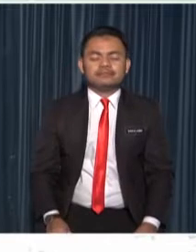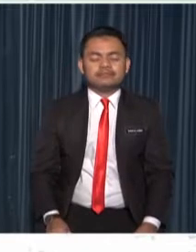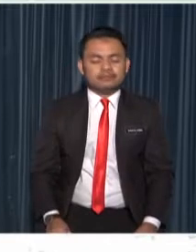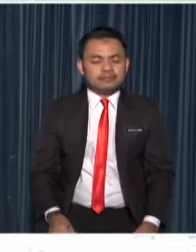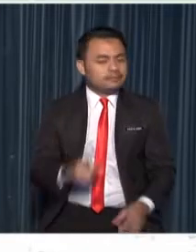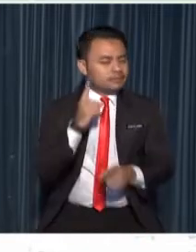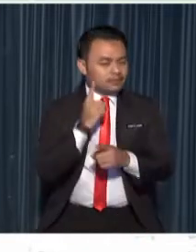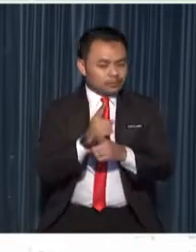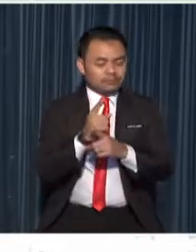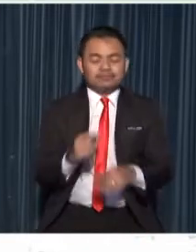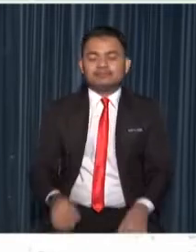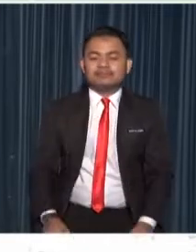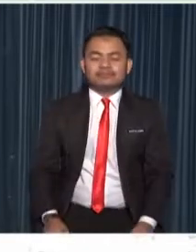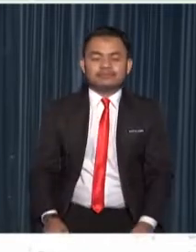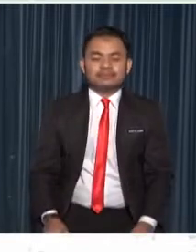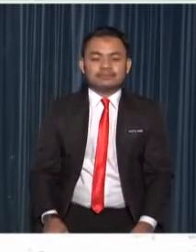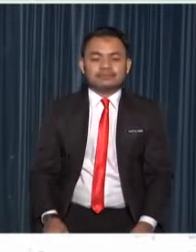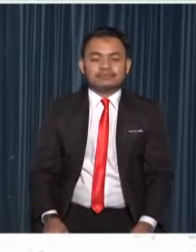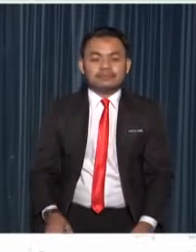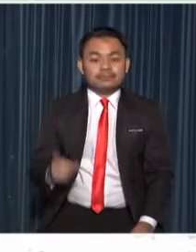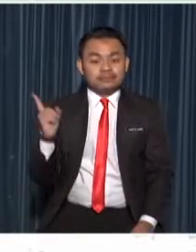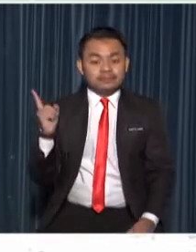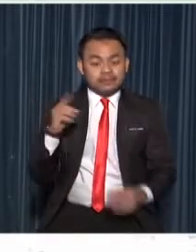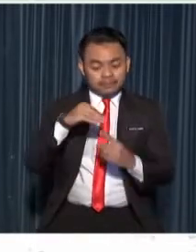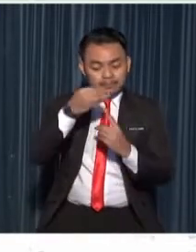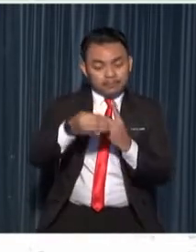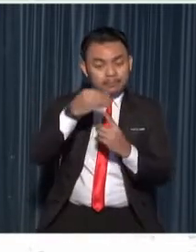that's correct it is a banana plant